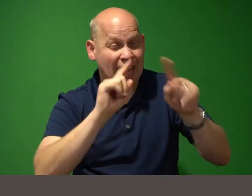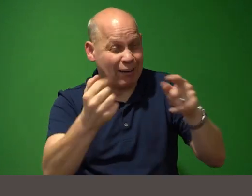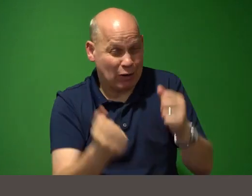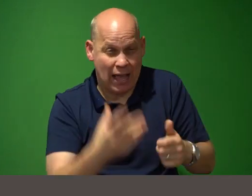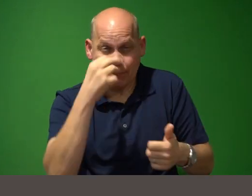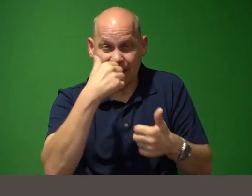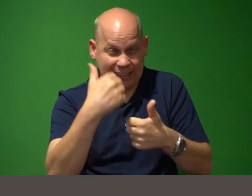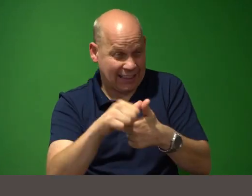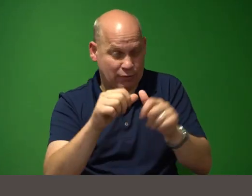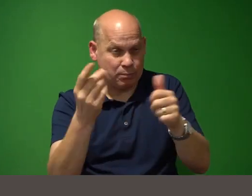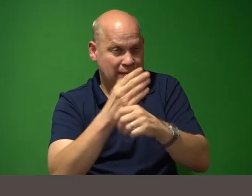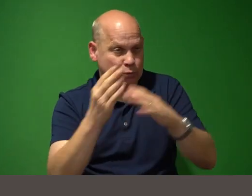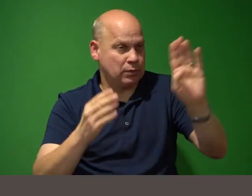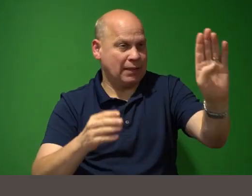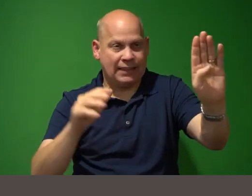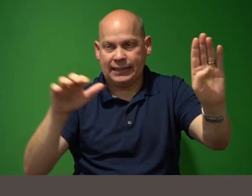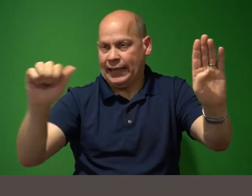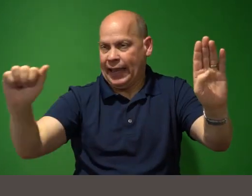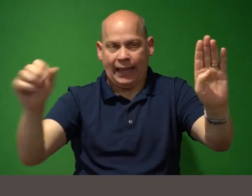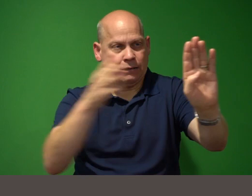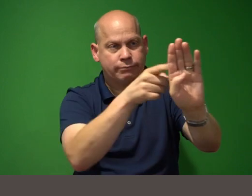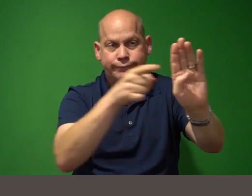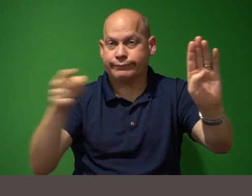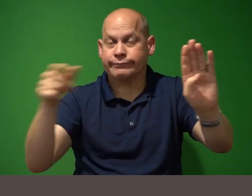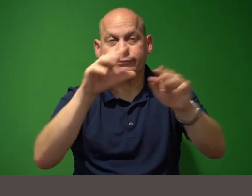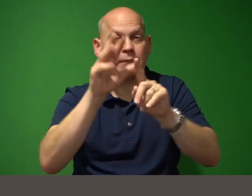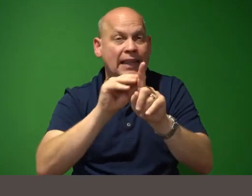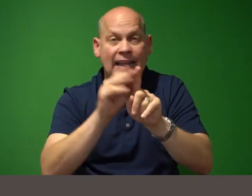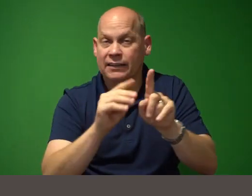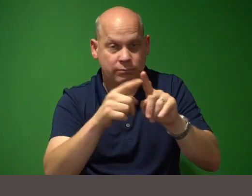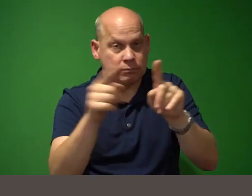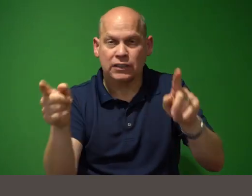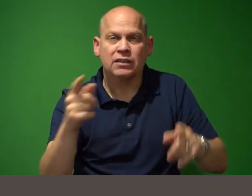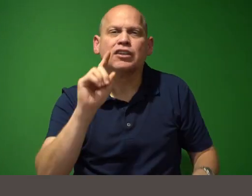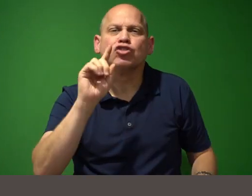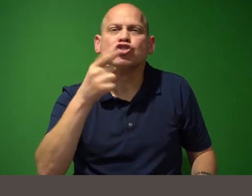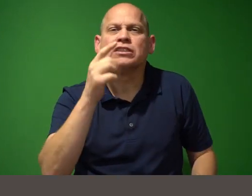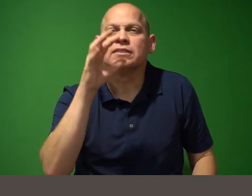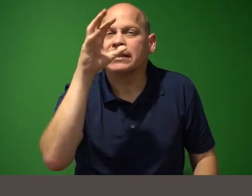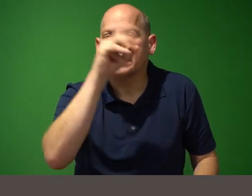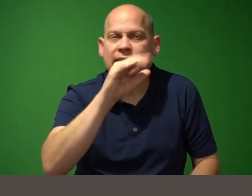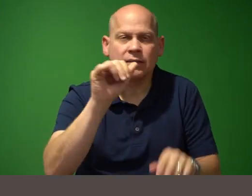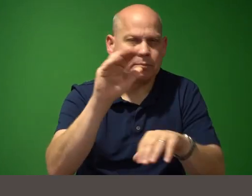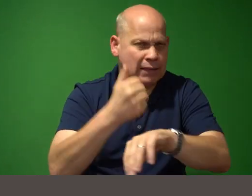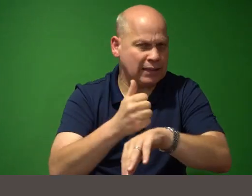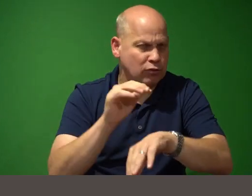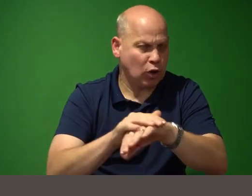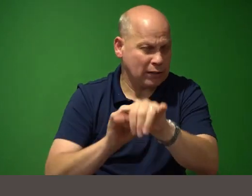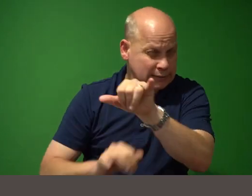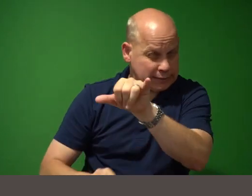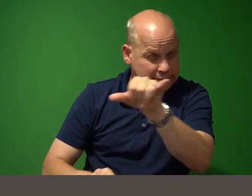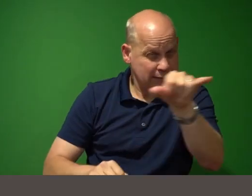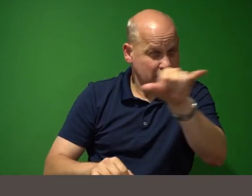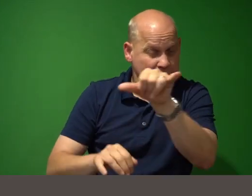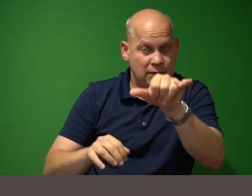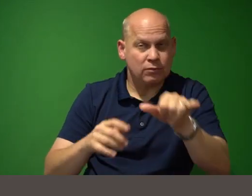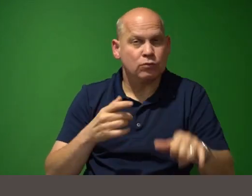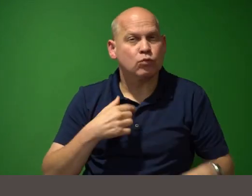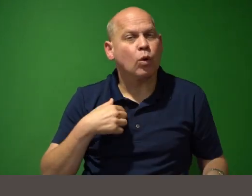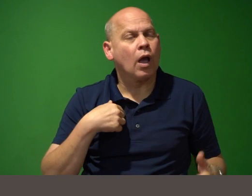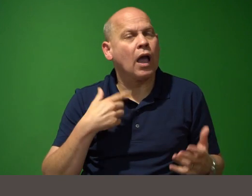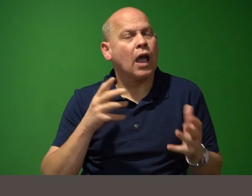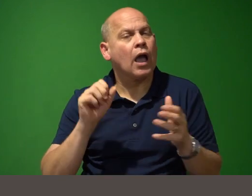just it's just trying to guess based on um similarity so i asked chat gpt for the same